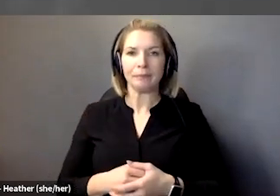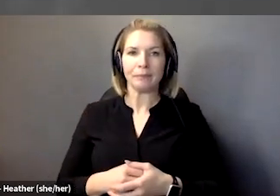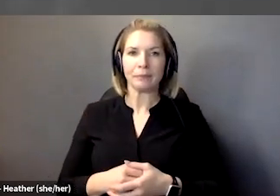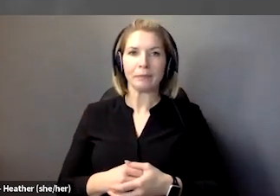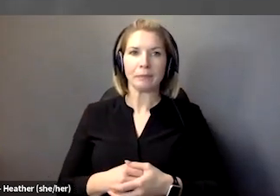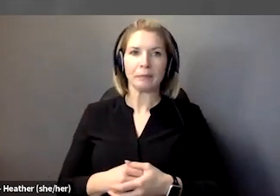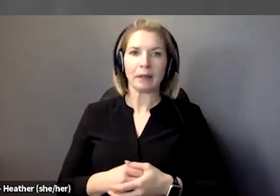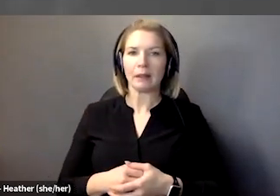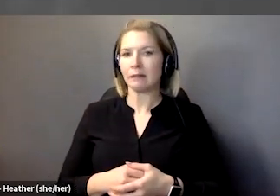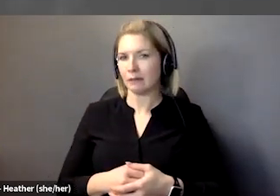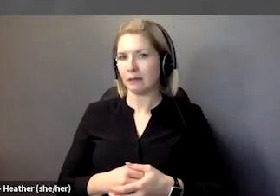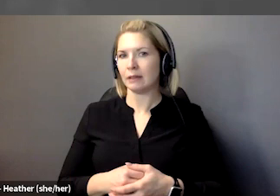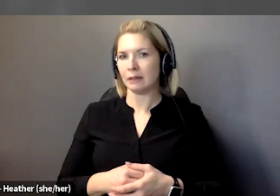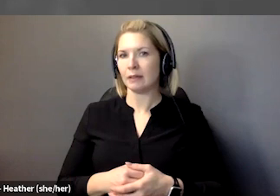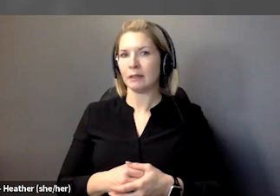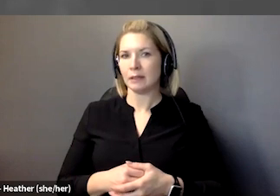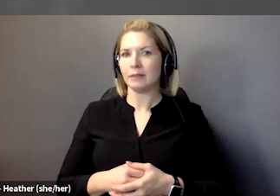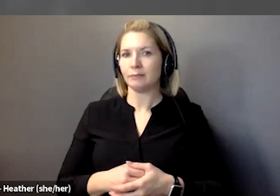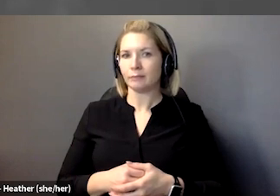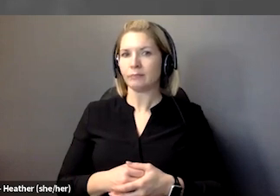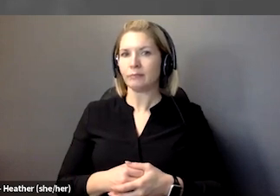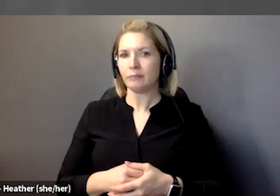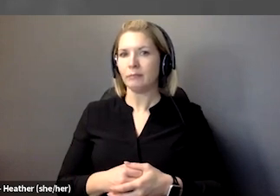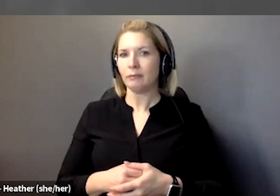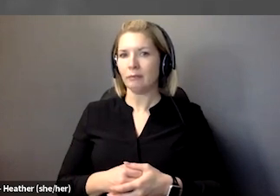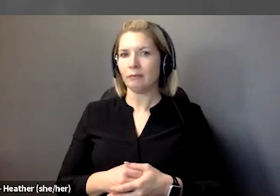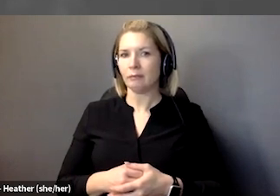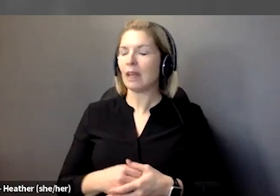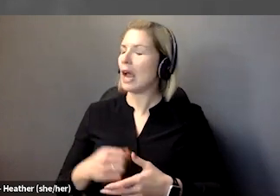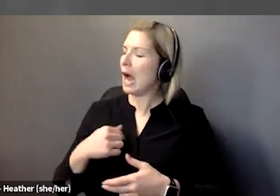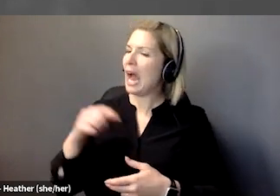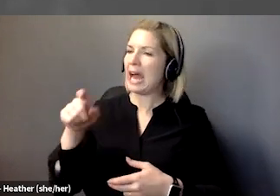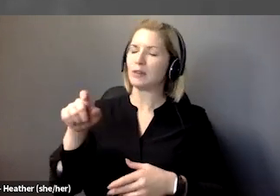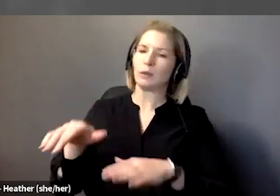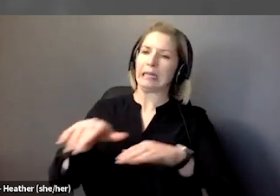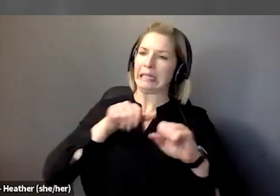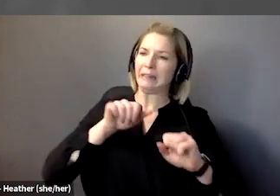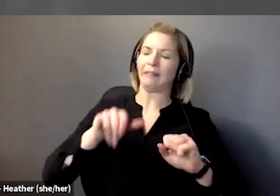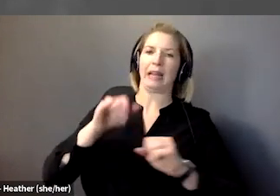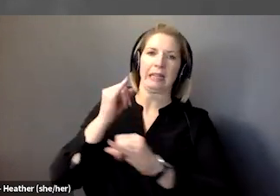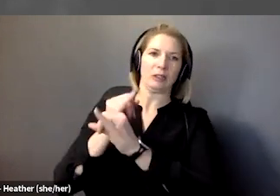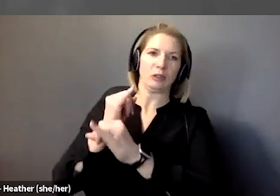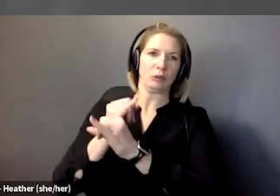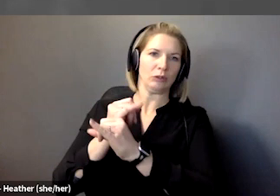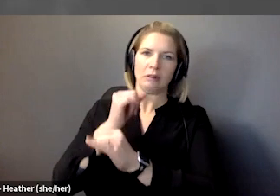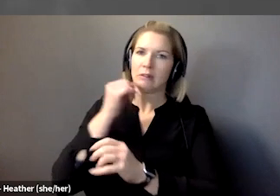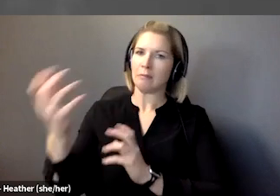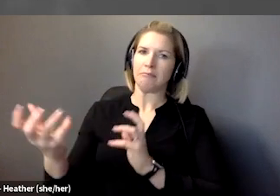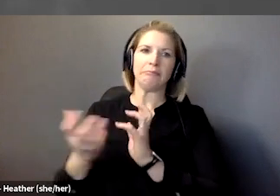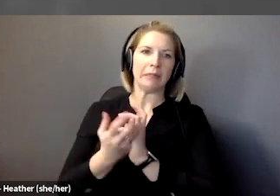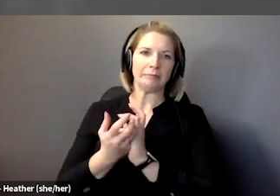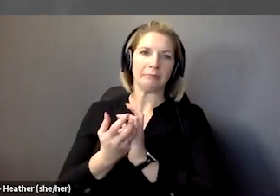experience is what the majority of people with severe disability experience in this country,